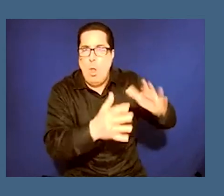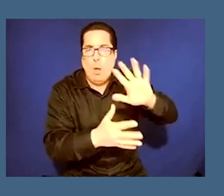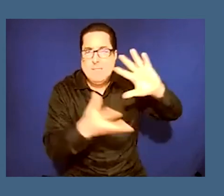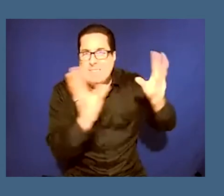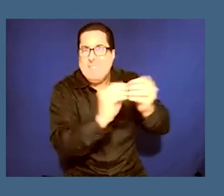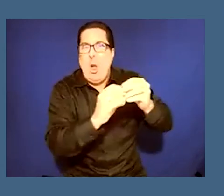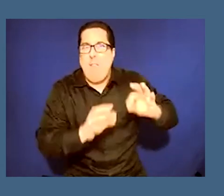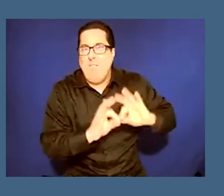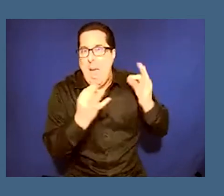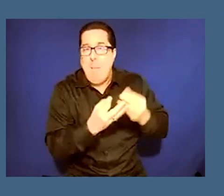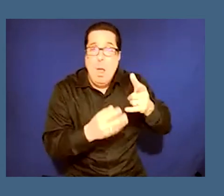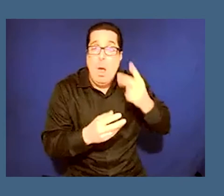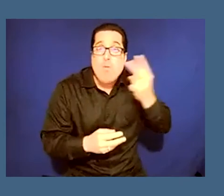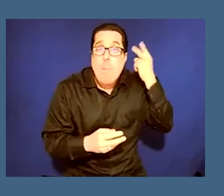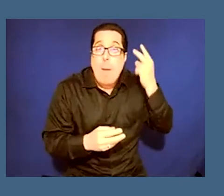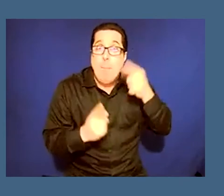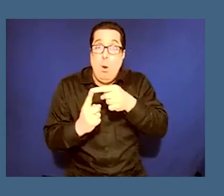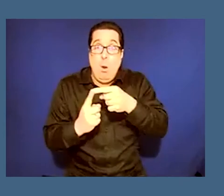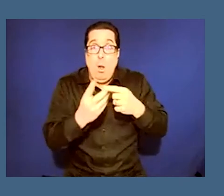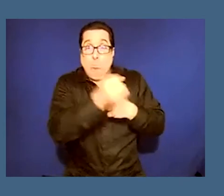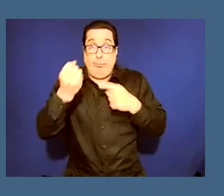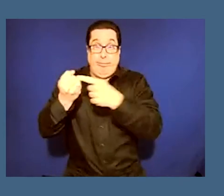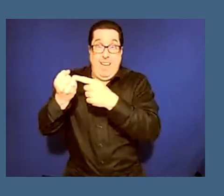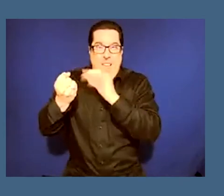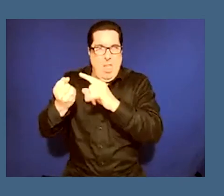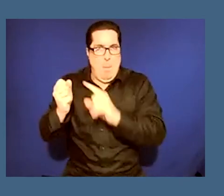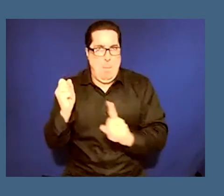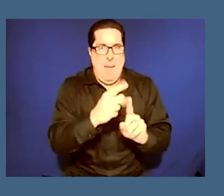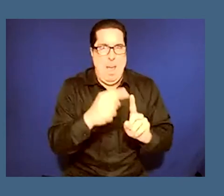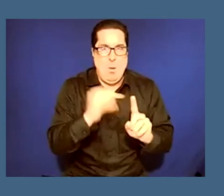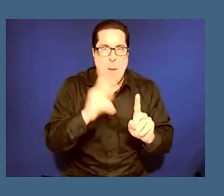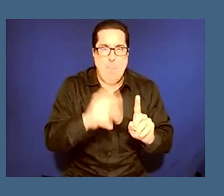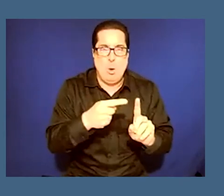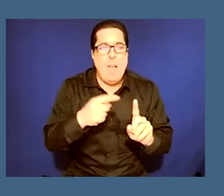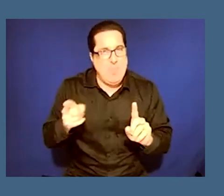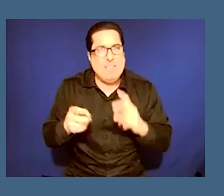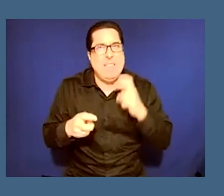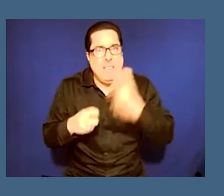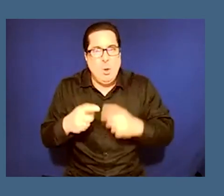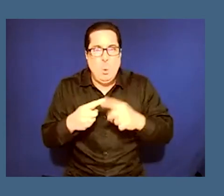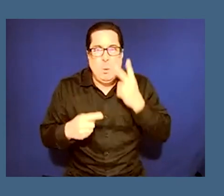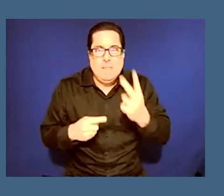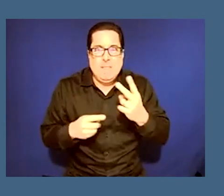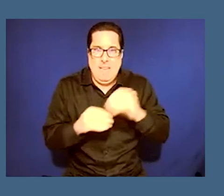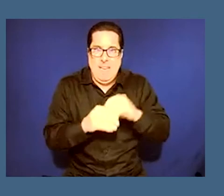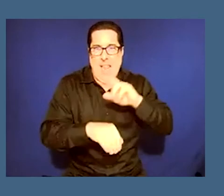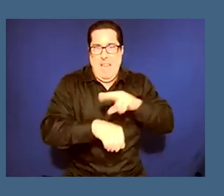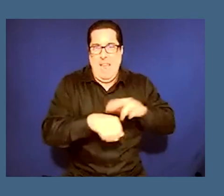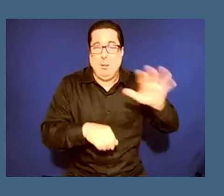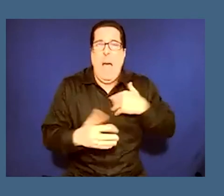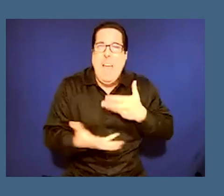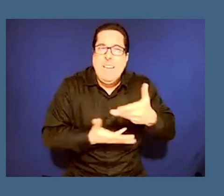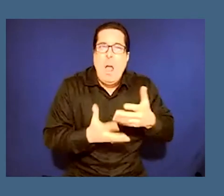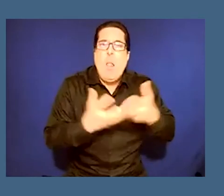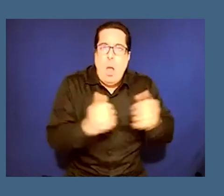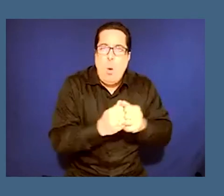have of their grandparent it needs to go back to that person i think it's a more difficult thing to see within a nation so i deal a lot with international